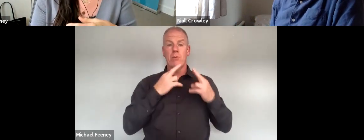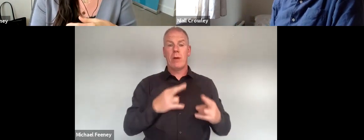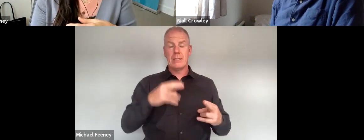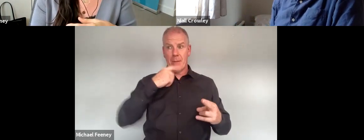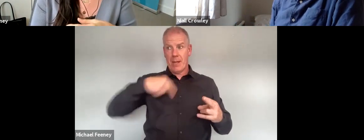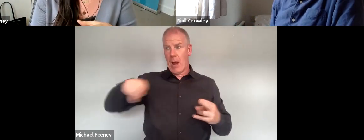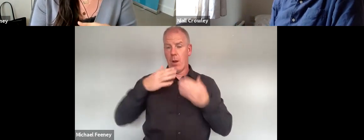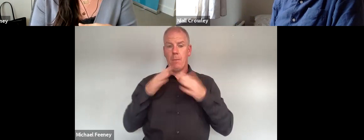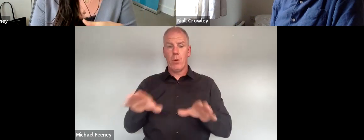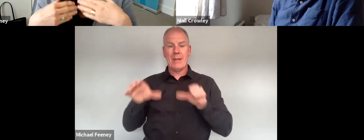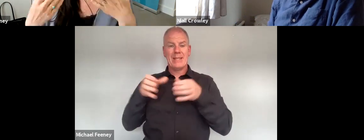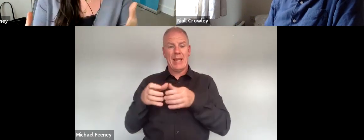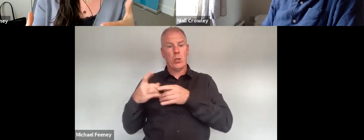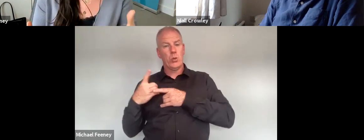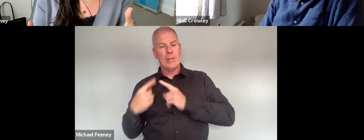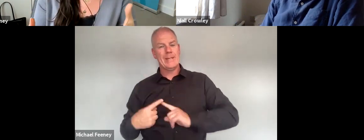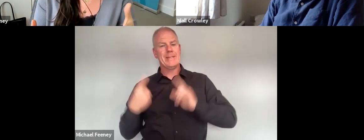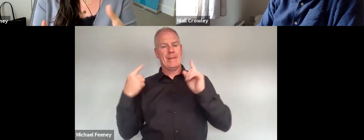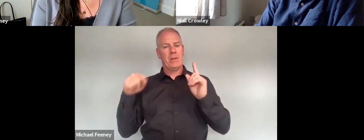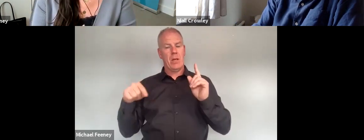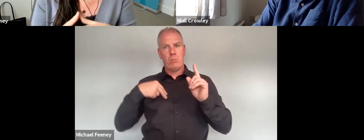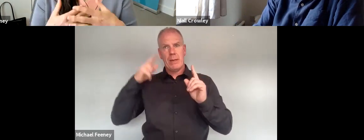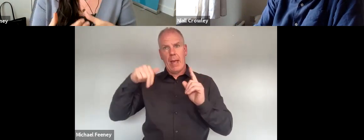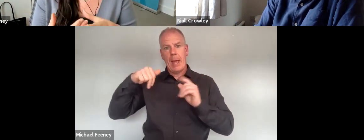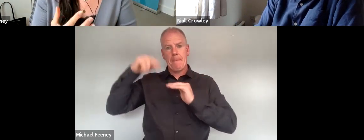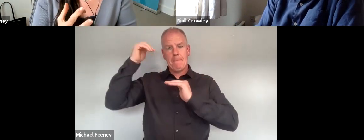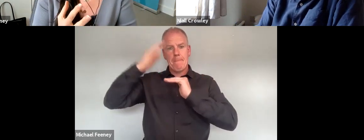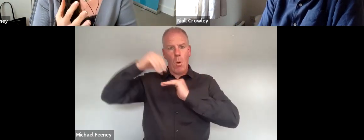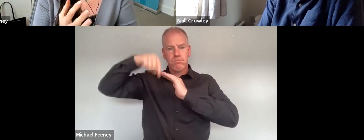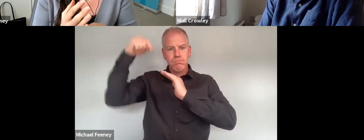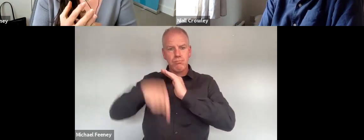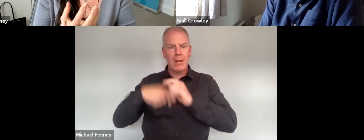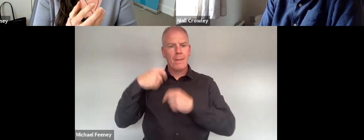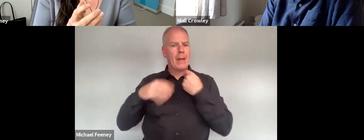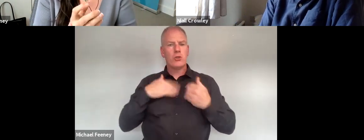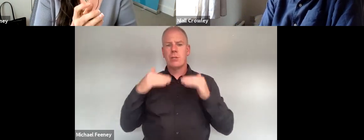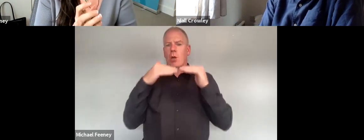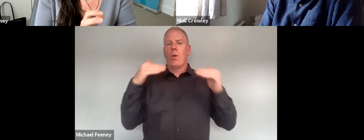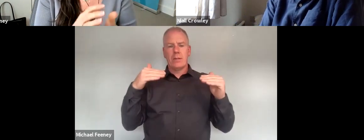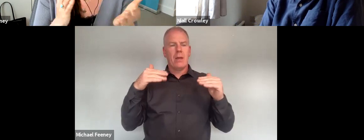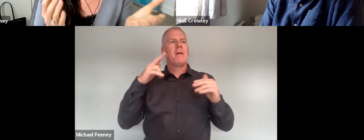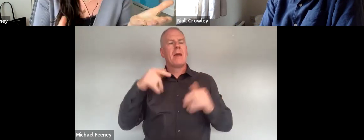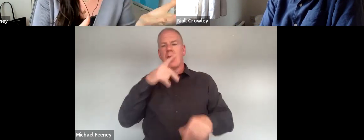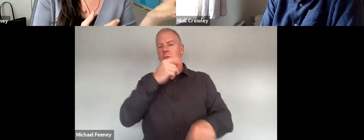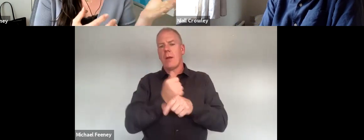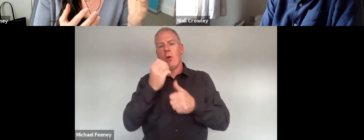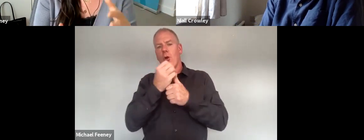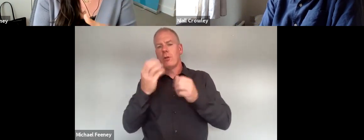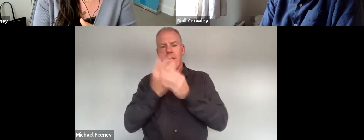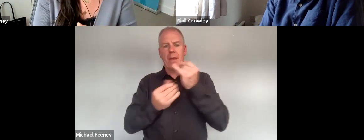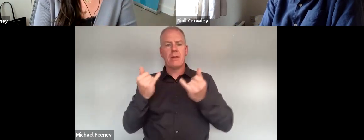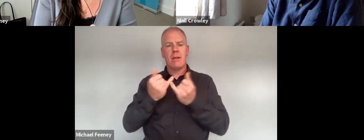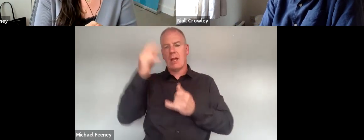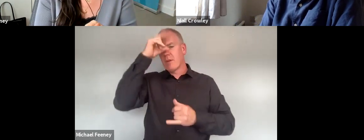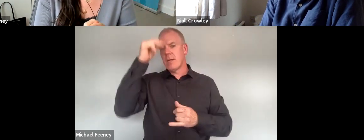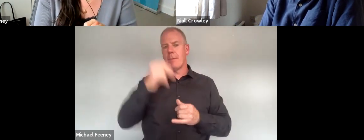duty different and it gives us scope to look beyond the confines of the equality grounds and look at other issues such as for